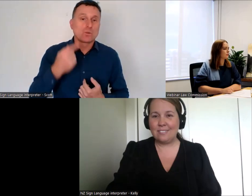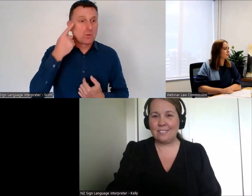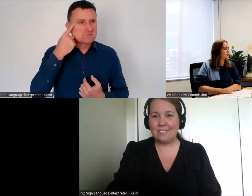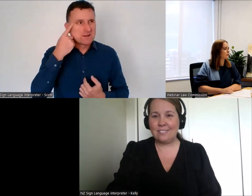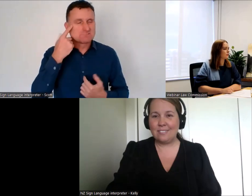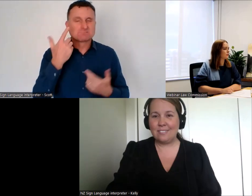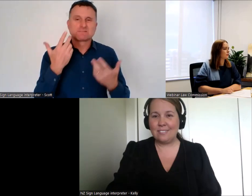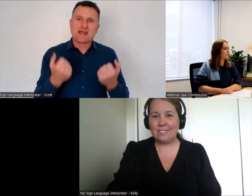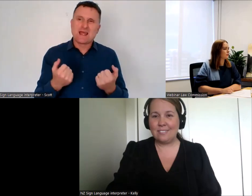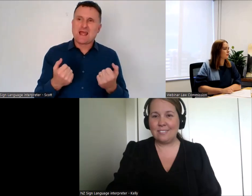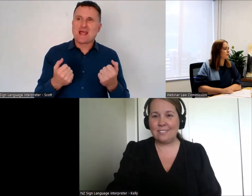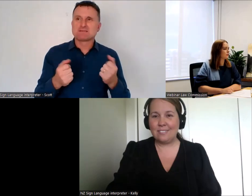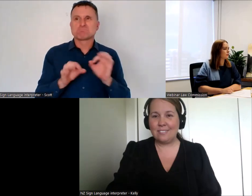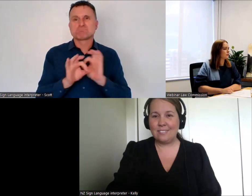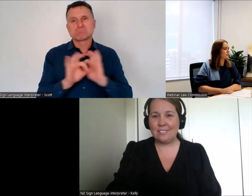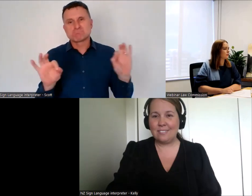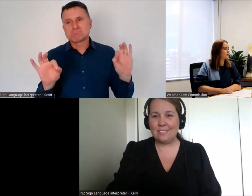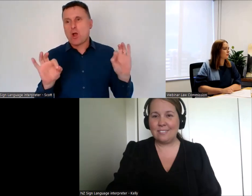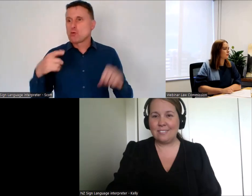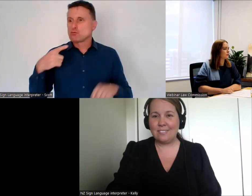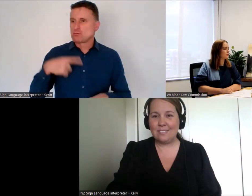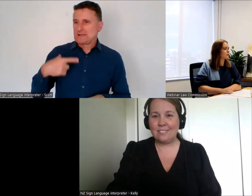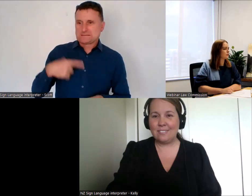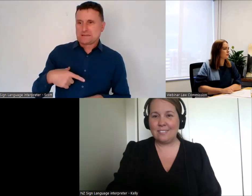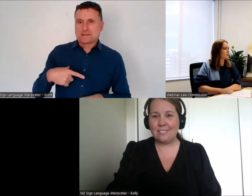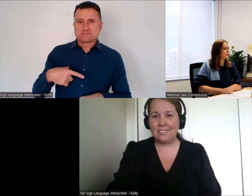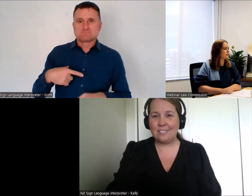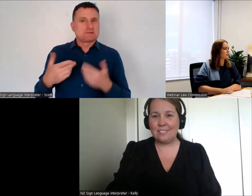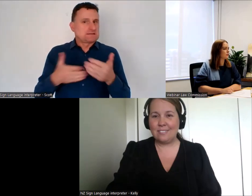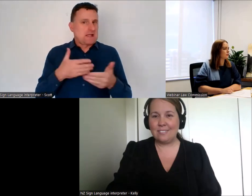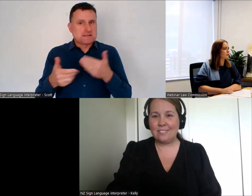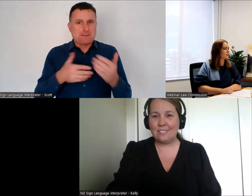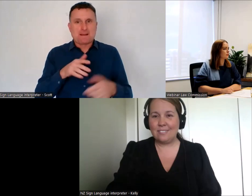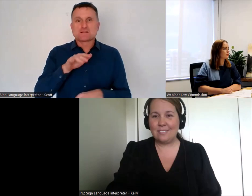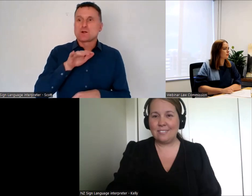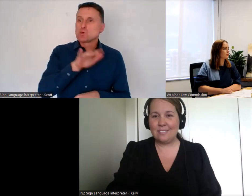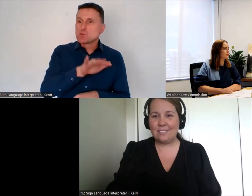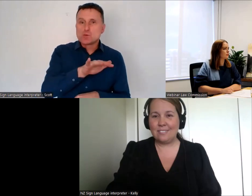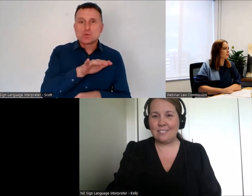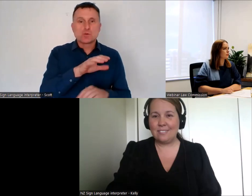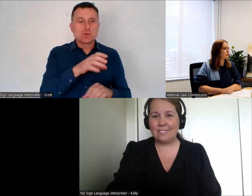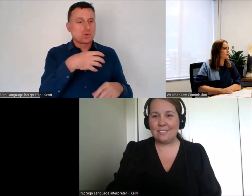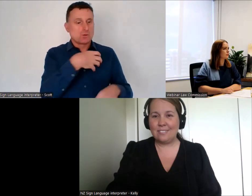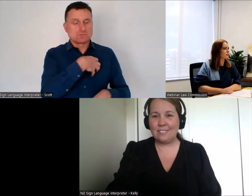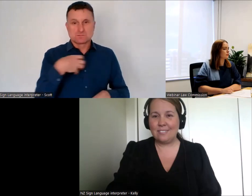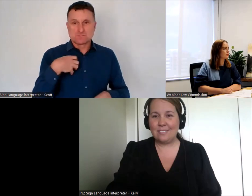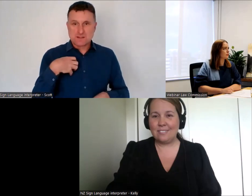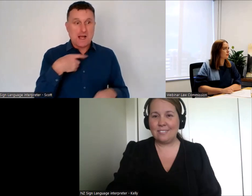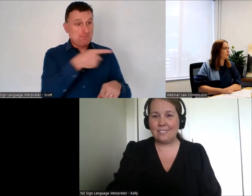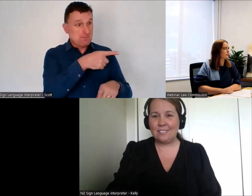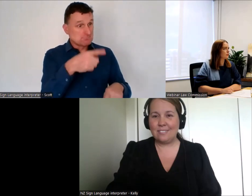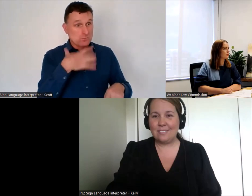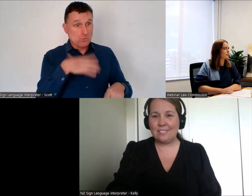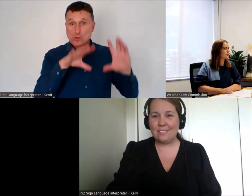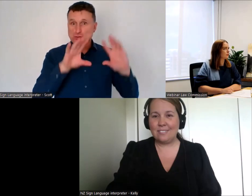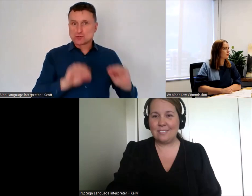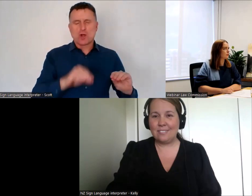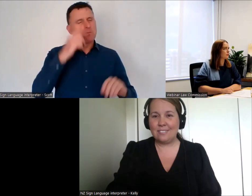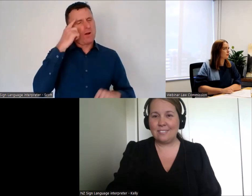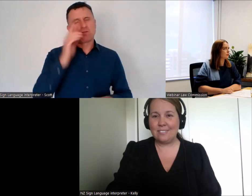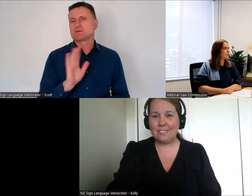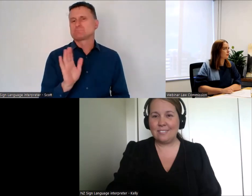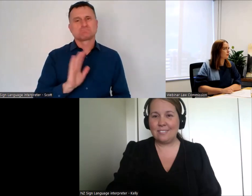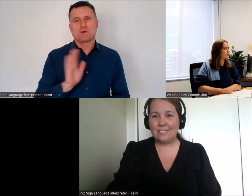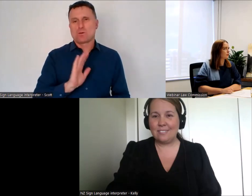is the government after the next election will want to stop this review that we've got no indication